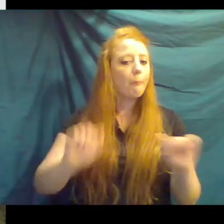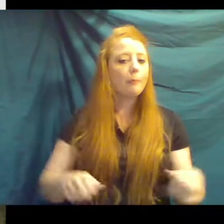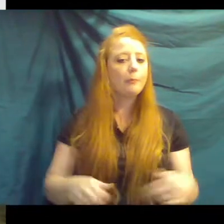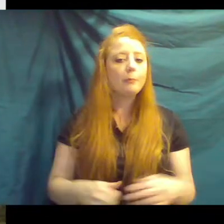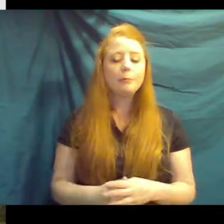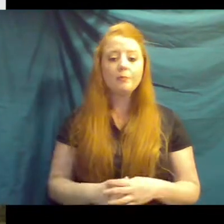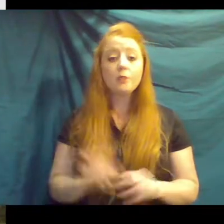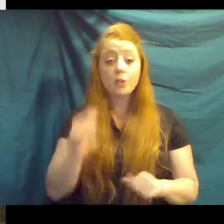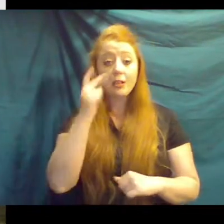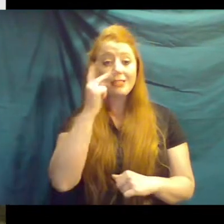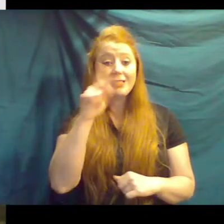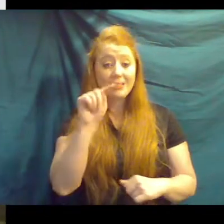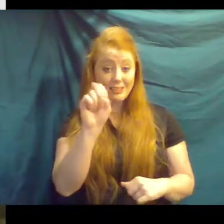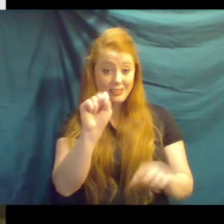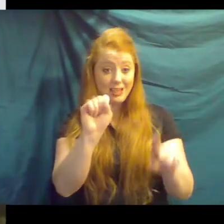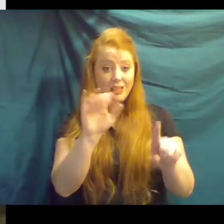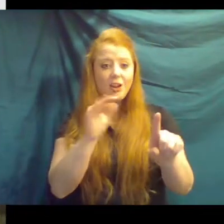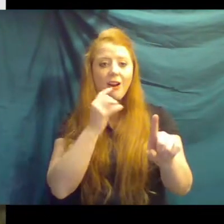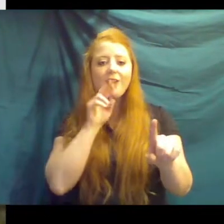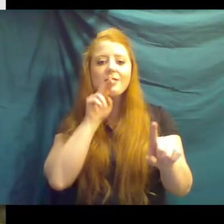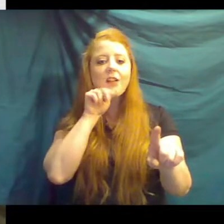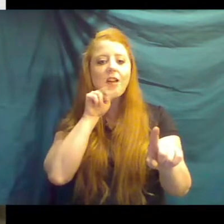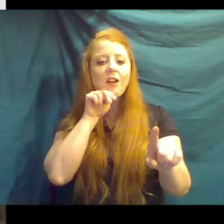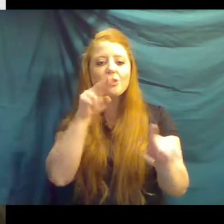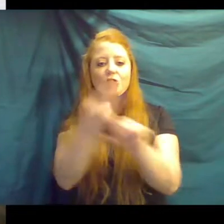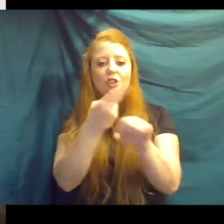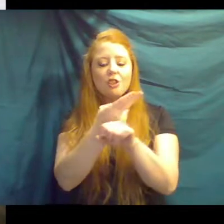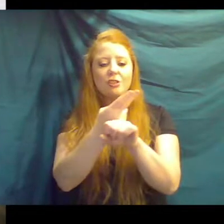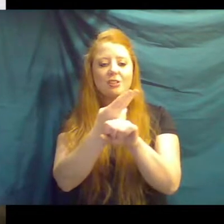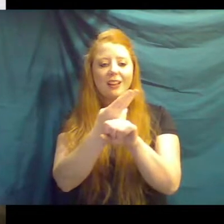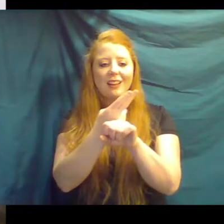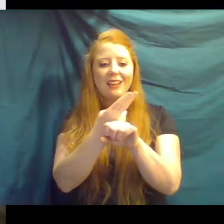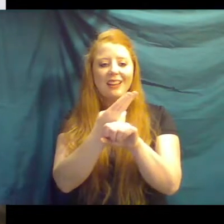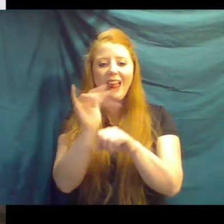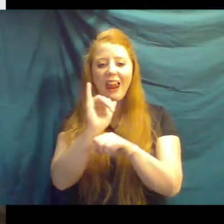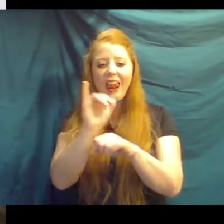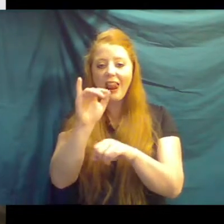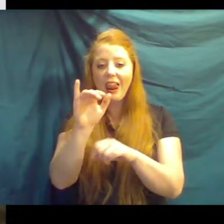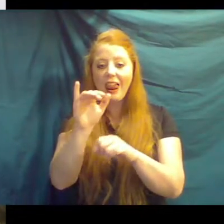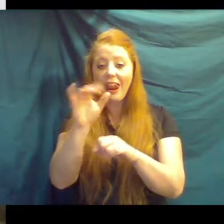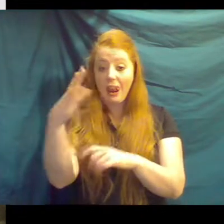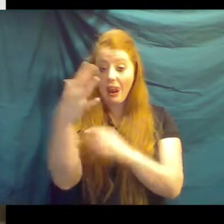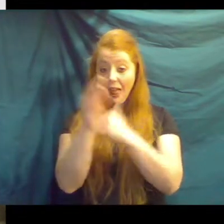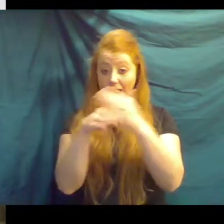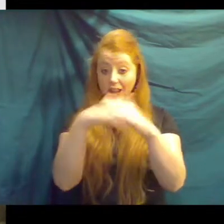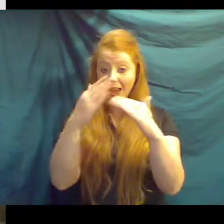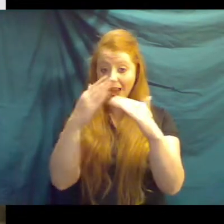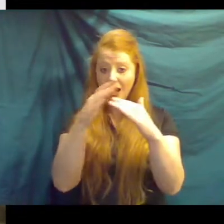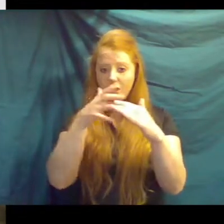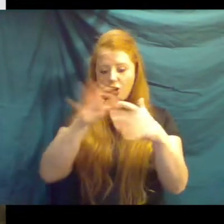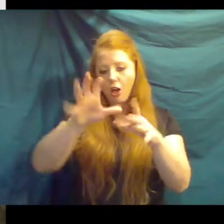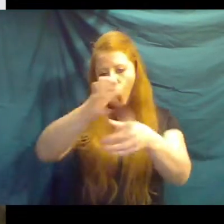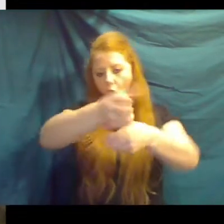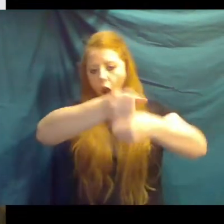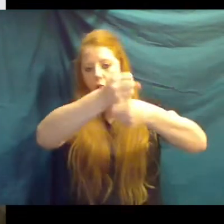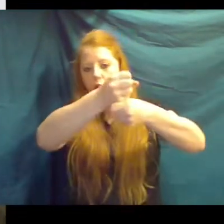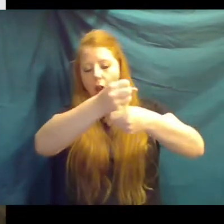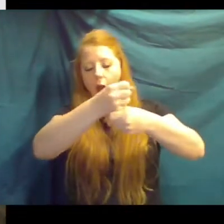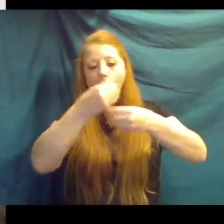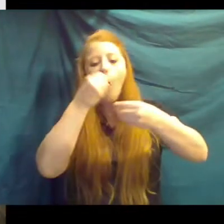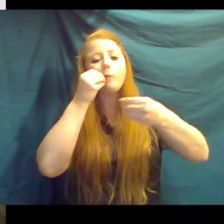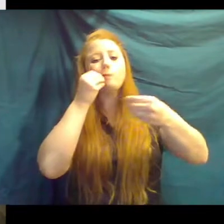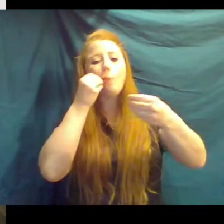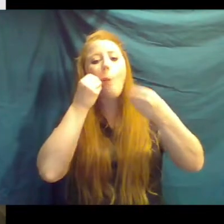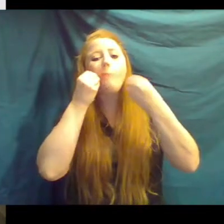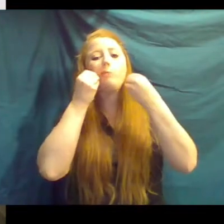You guys can see Tessa's tongue, she is using it like a hand, kind of wrapping it around like a monkey's tail and eating the